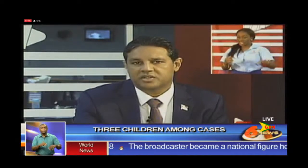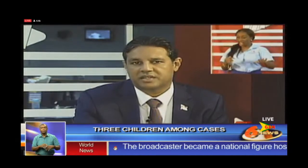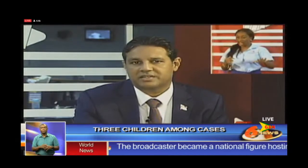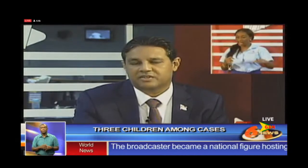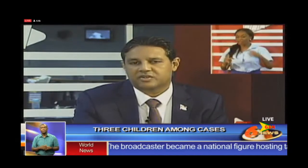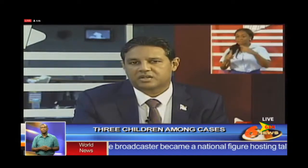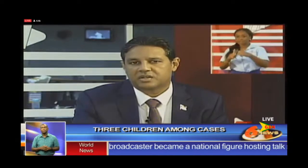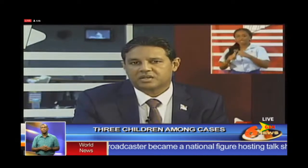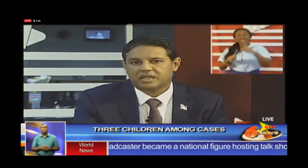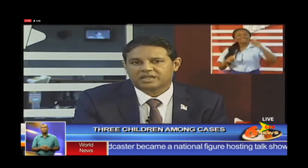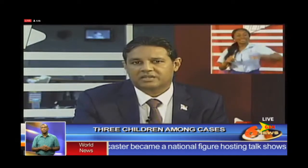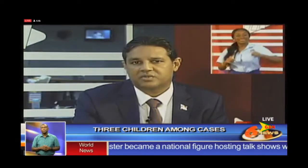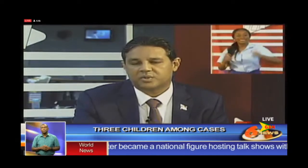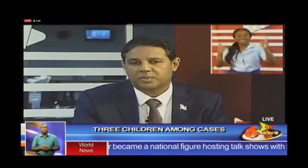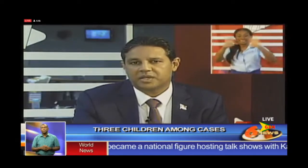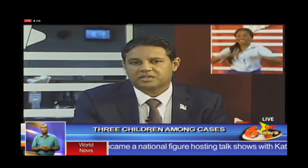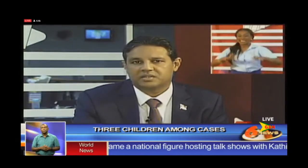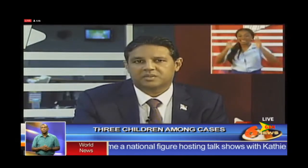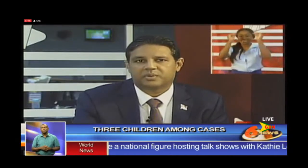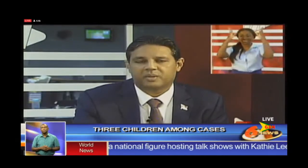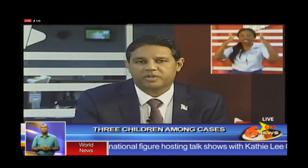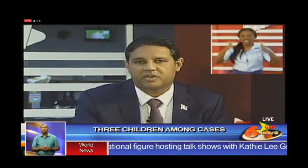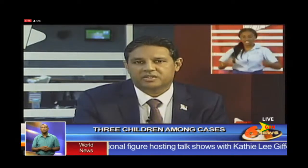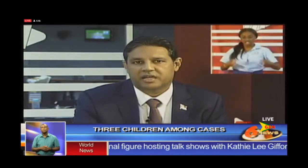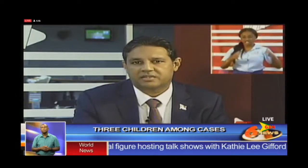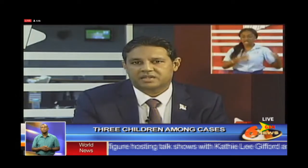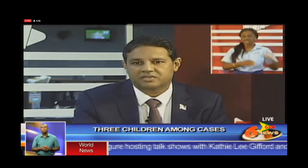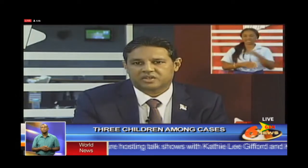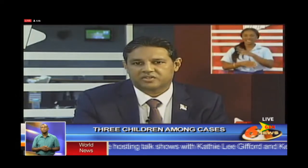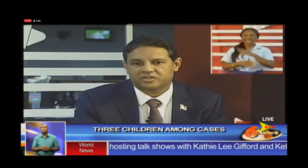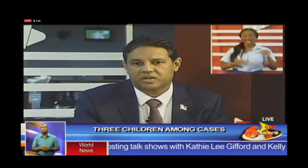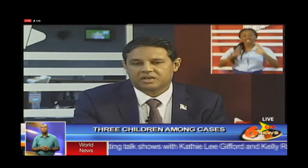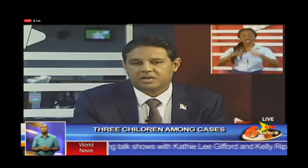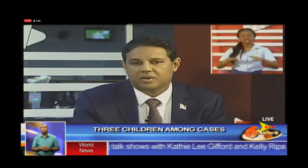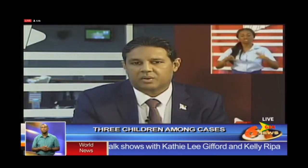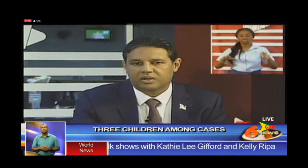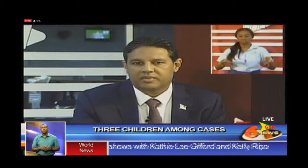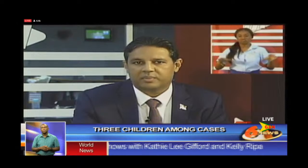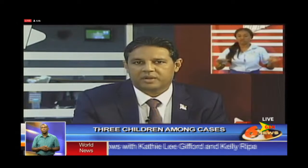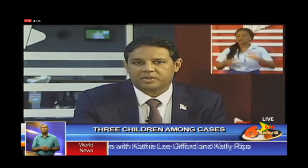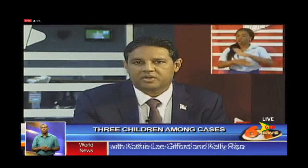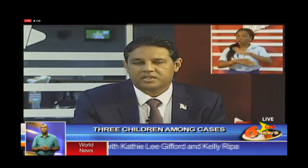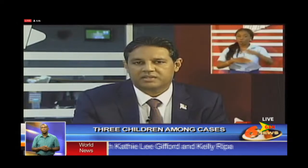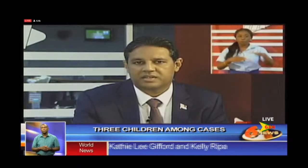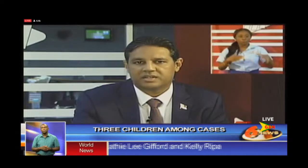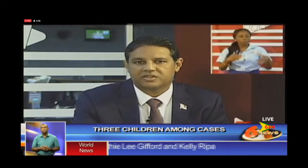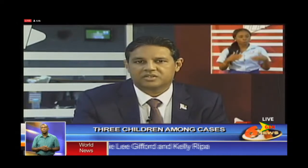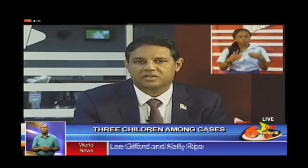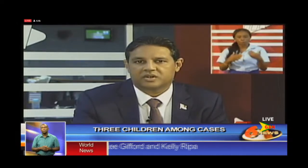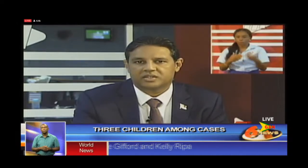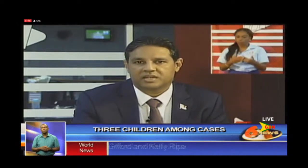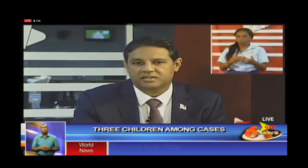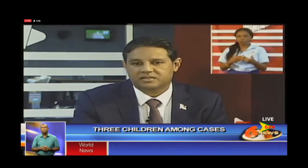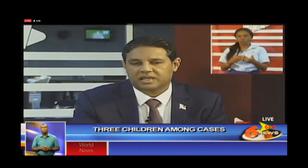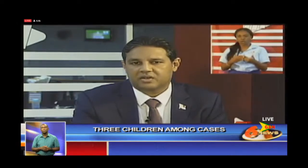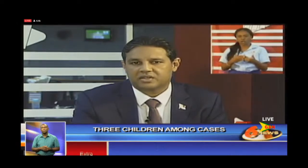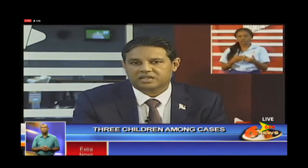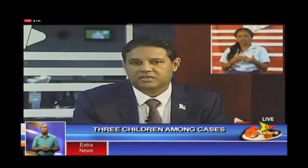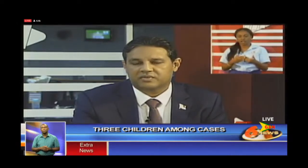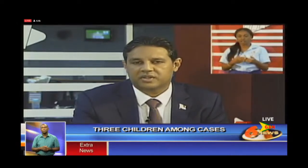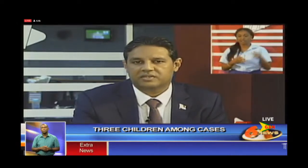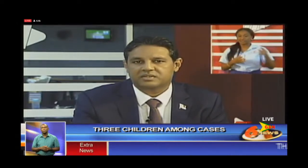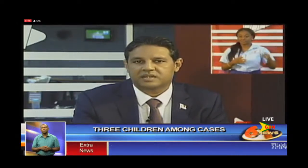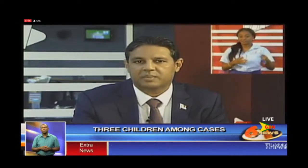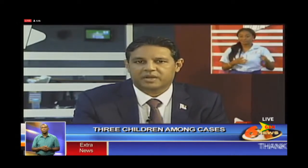teachers, etc., in that school will be considered primary contacts. And as such, all of the primary contacts, in addition to their